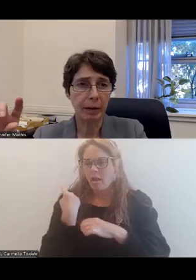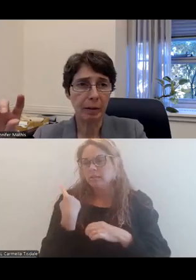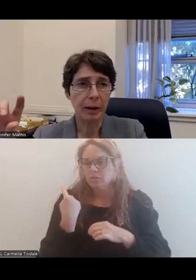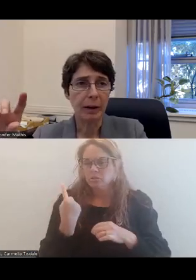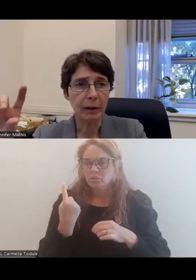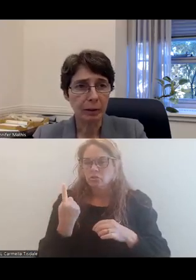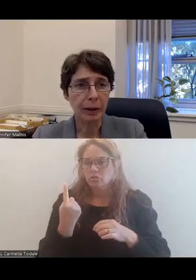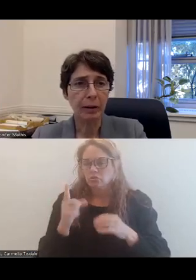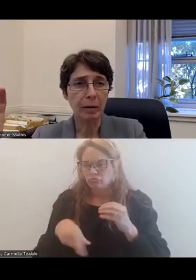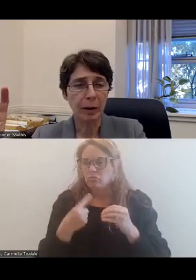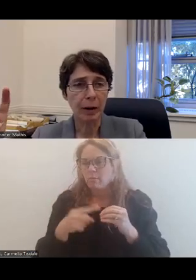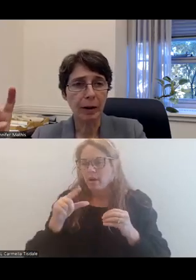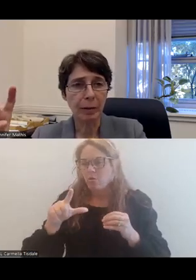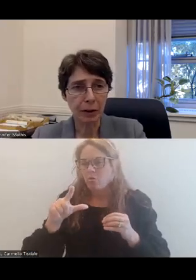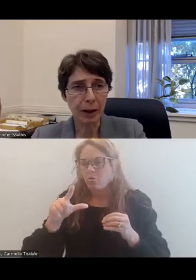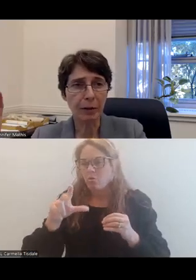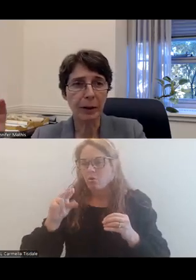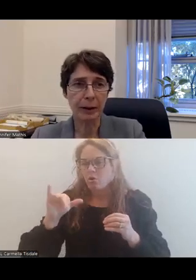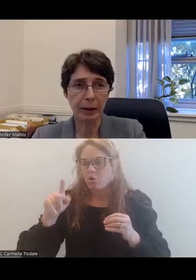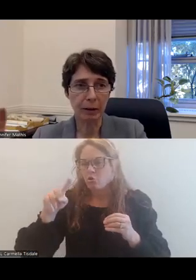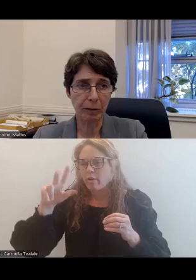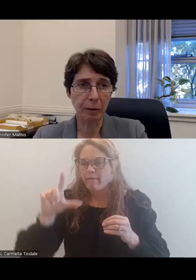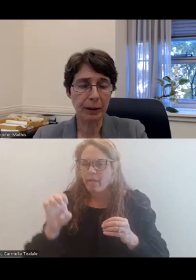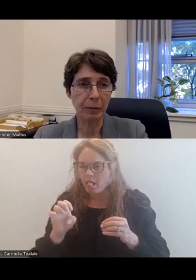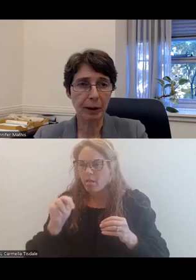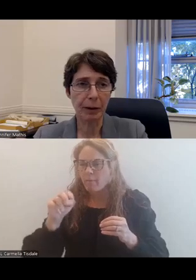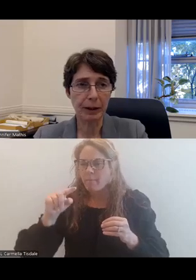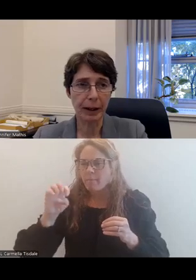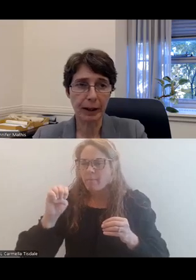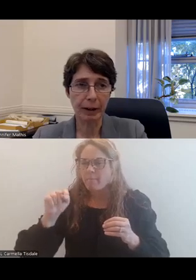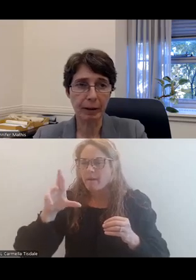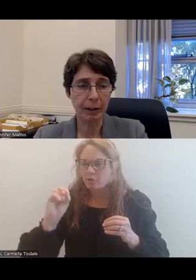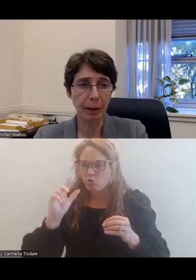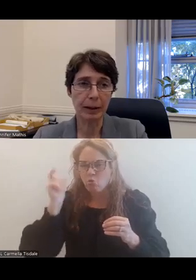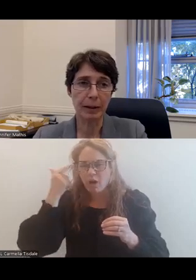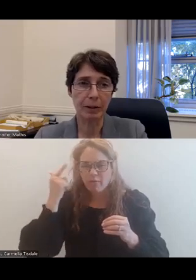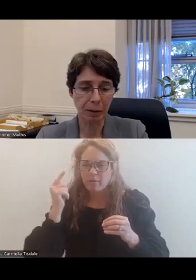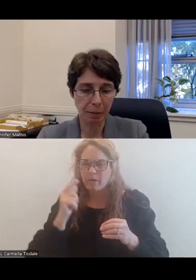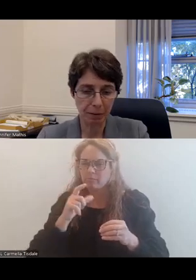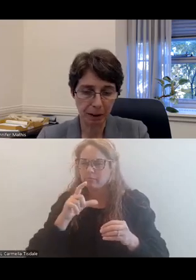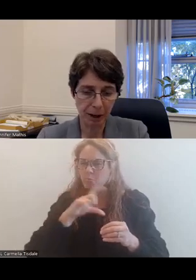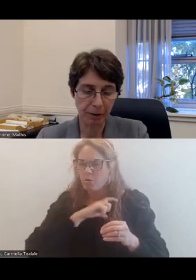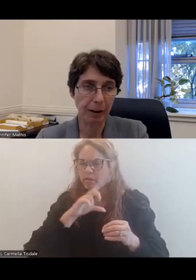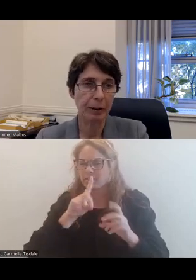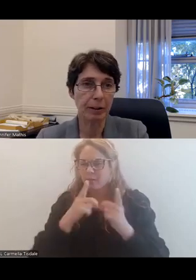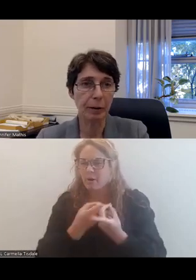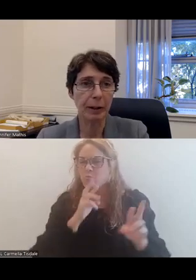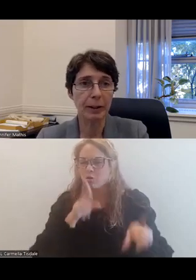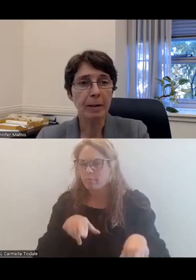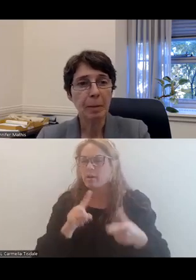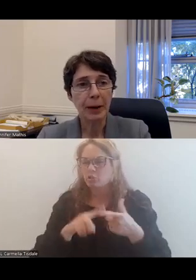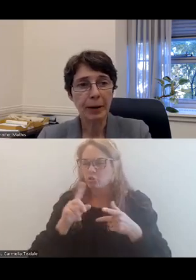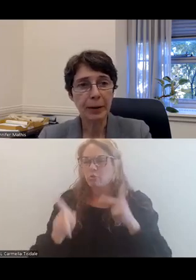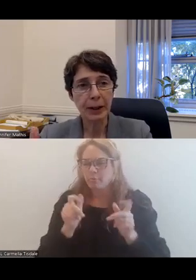Louisville metro government and the Louisville police department and their responses to people with behavioral health